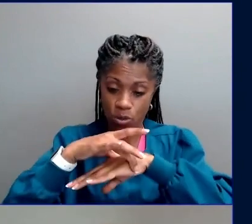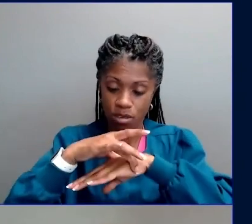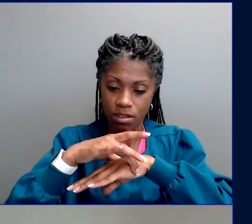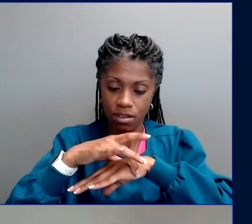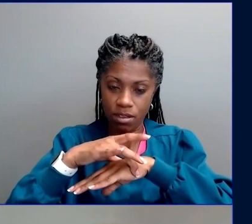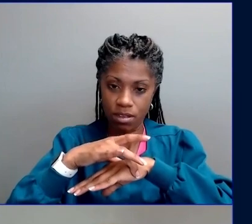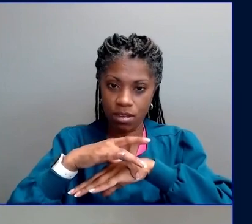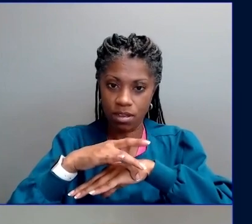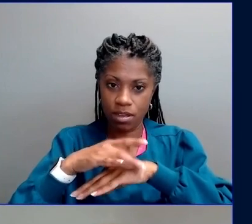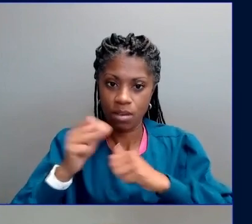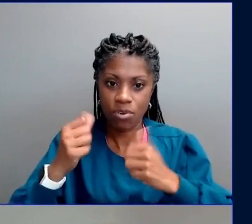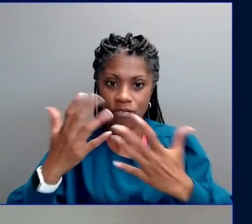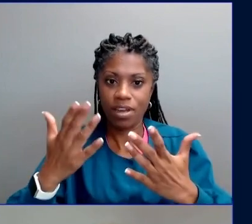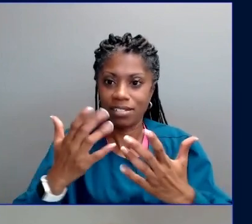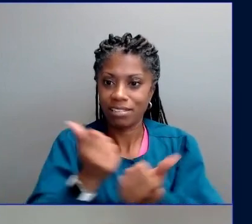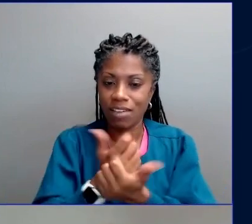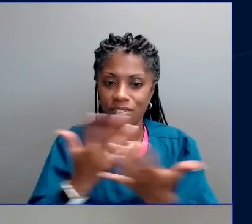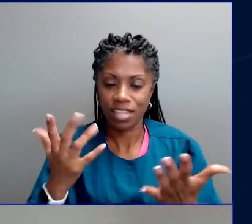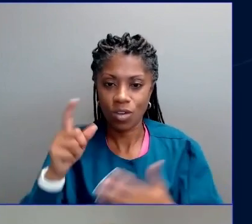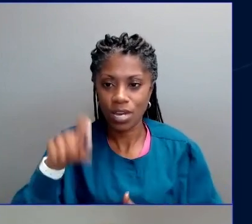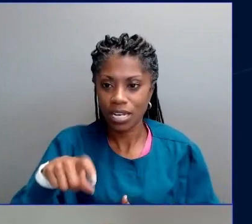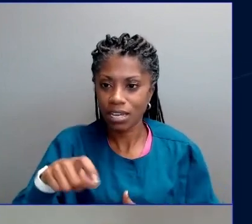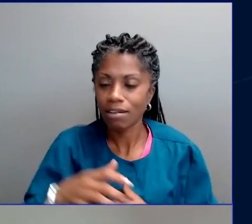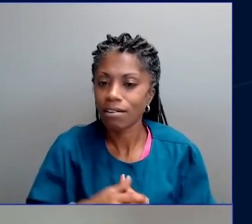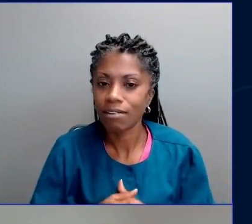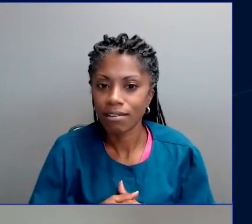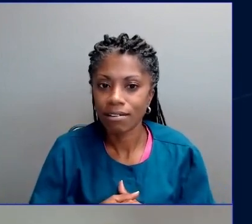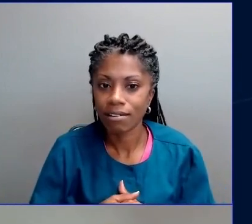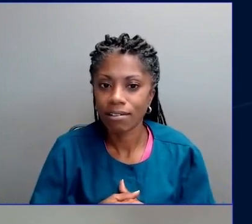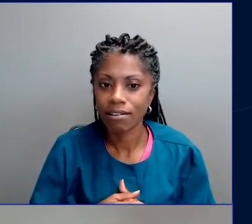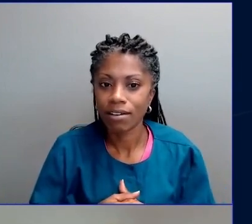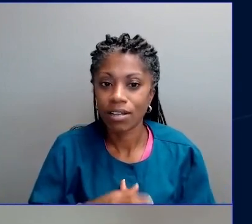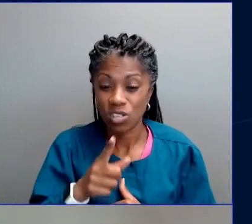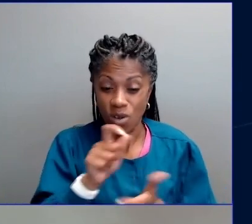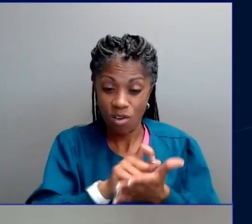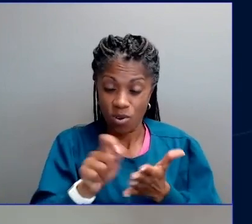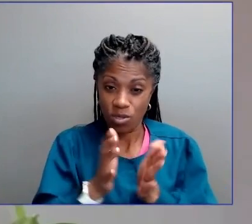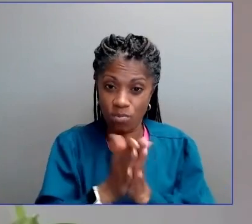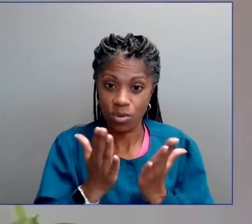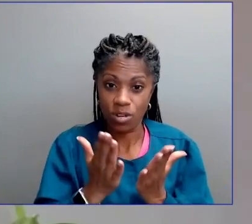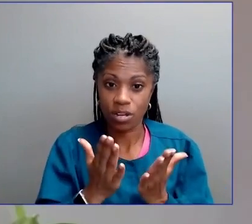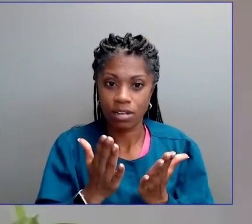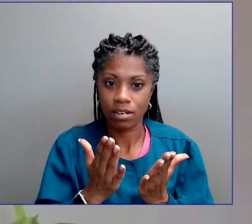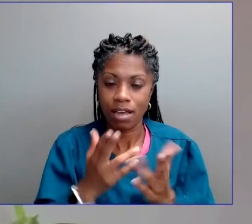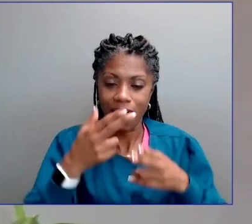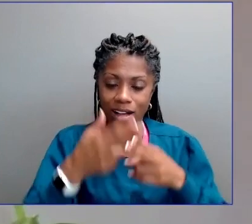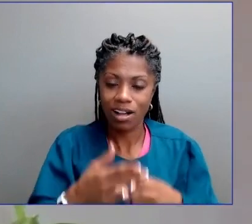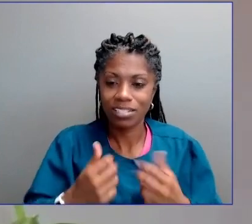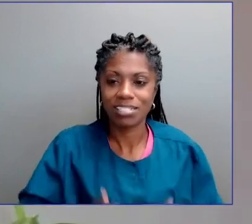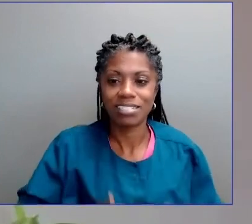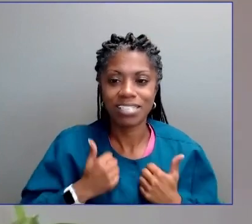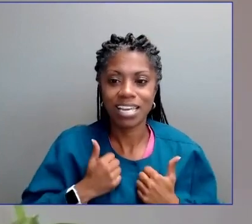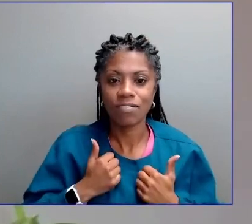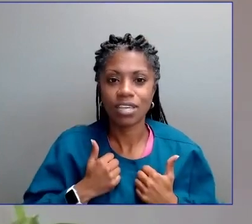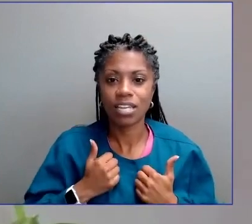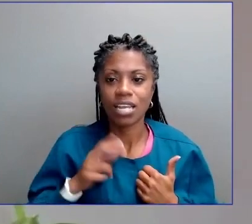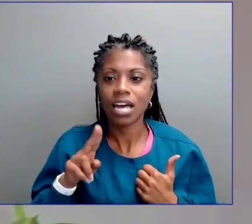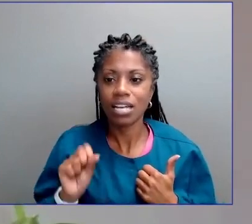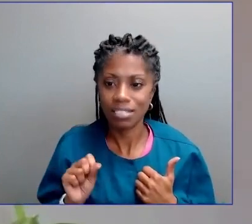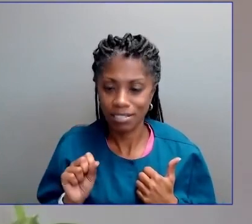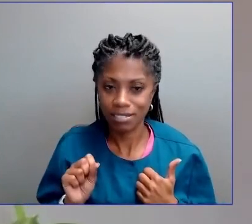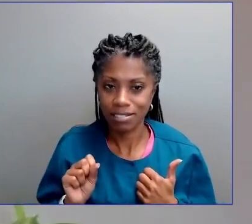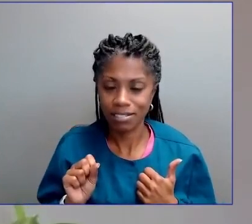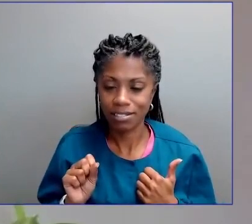call it saving the planet. I called it saving us. We humans are the most vulnerable